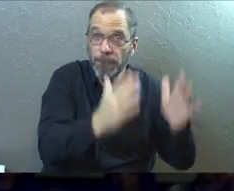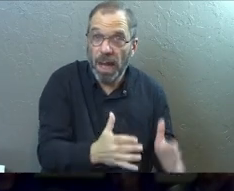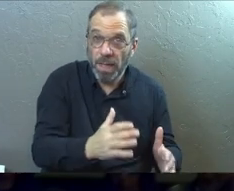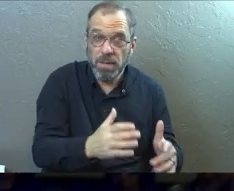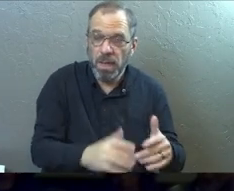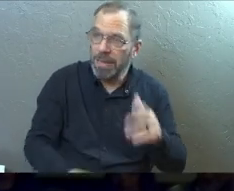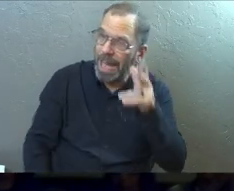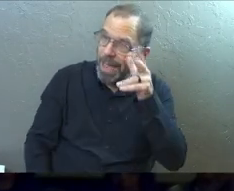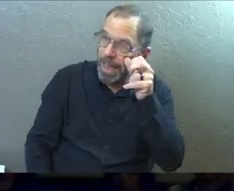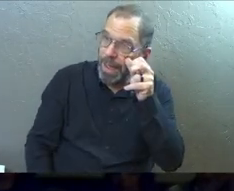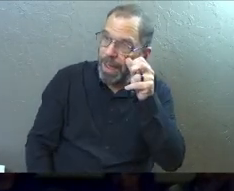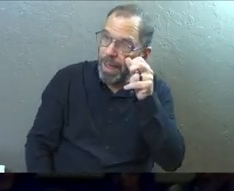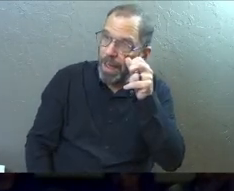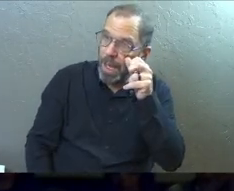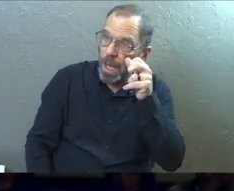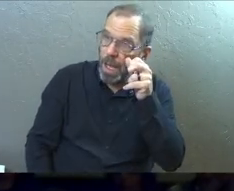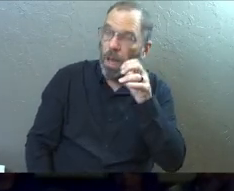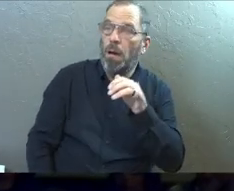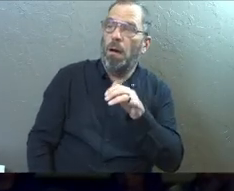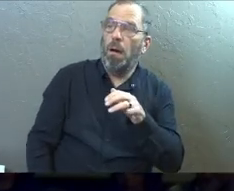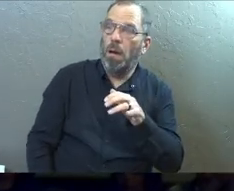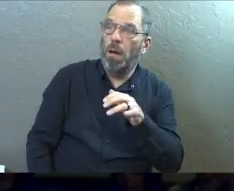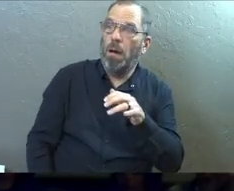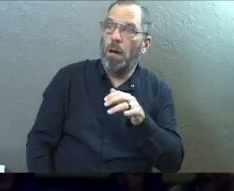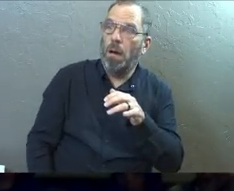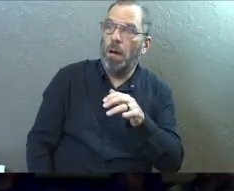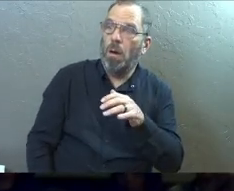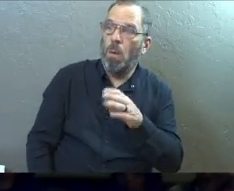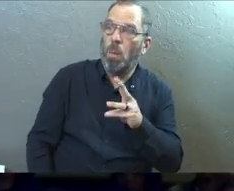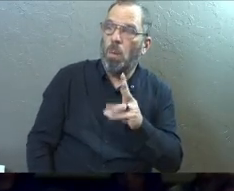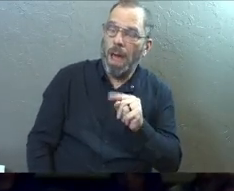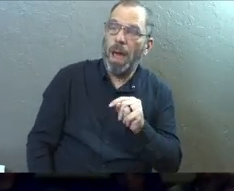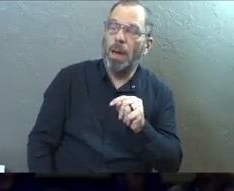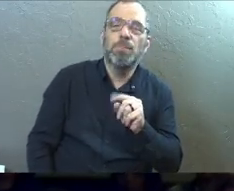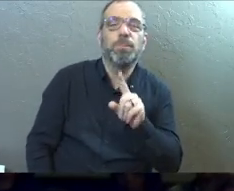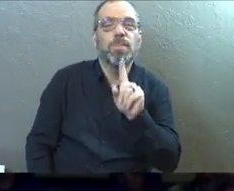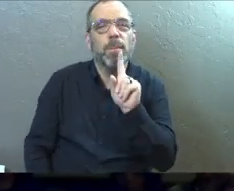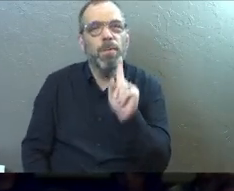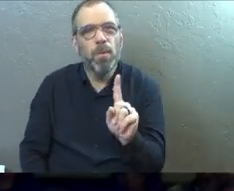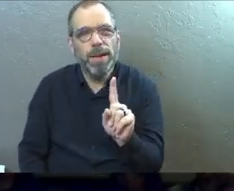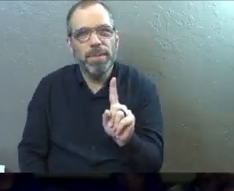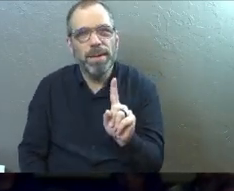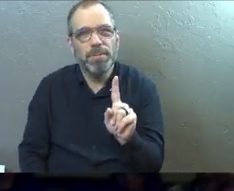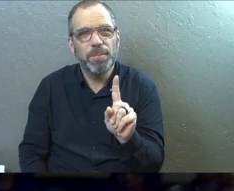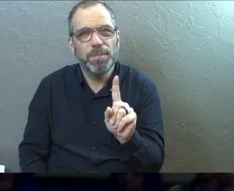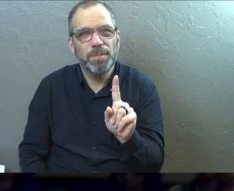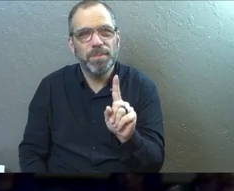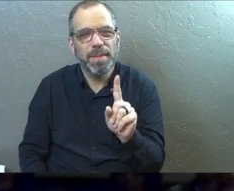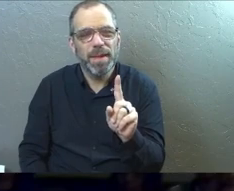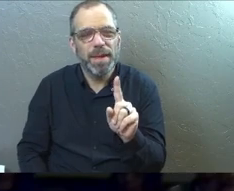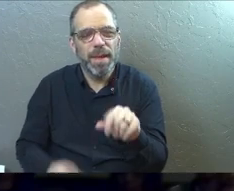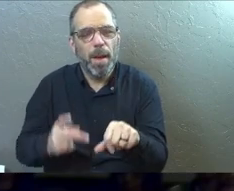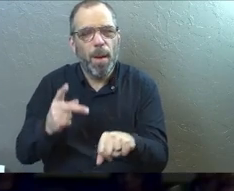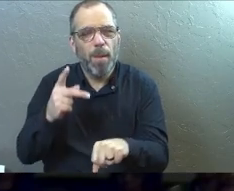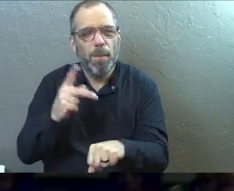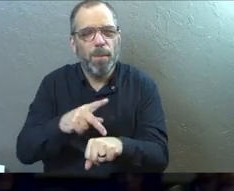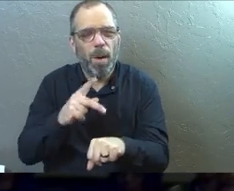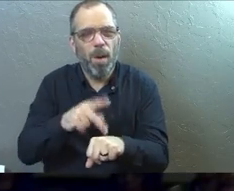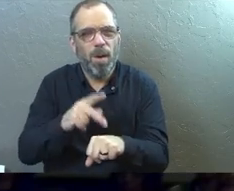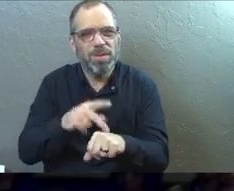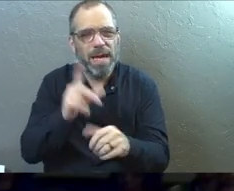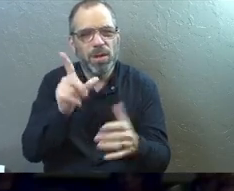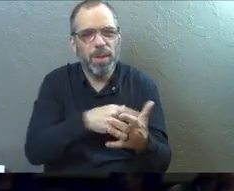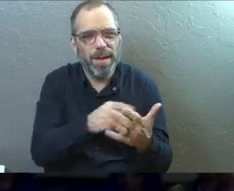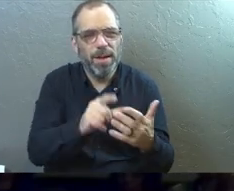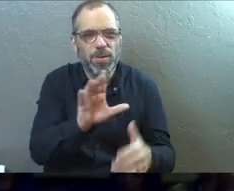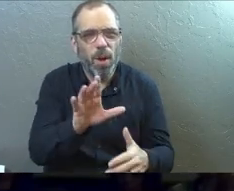and after they hear that, they're like, oh, okay. You know what I mean? They're like, it must be God, right? But there's this moment and he's almost kind of correcting them, but he's bringing the truth to them of